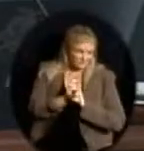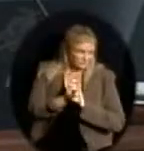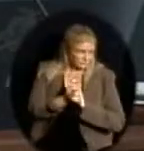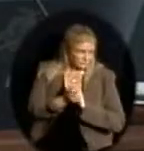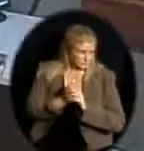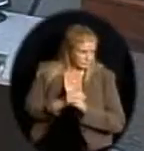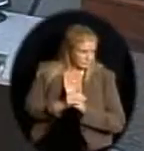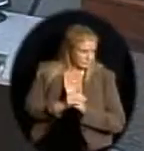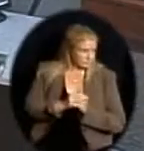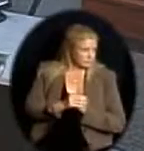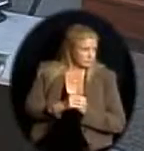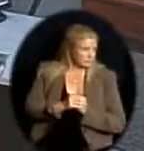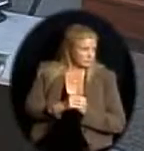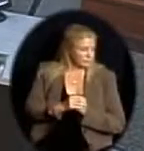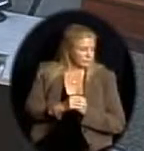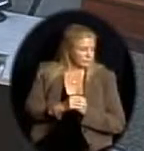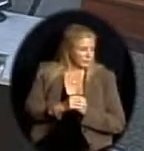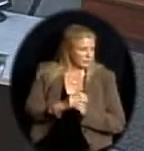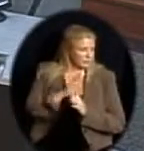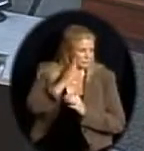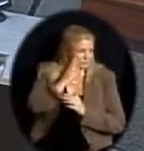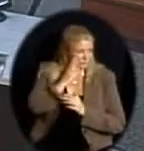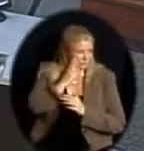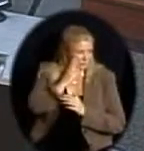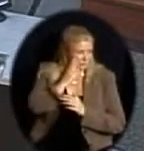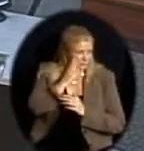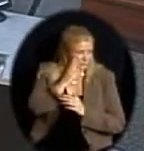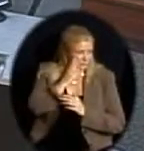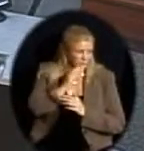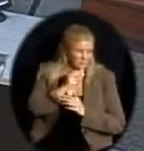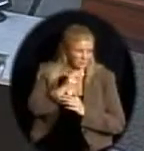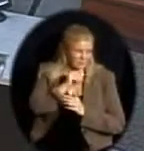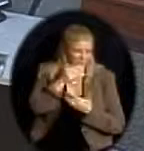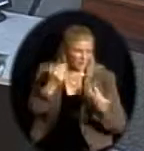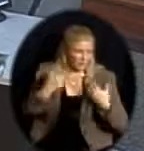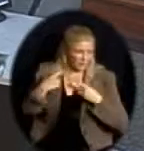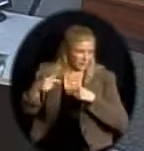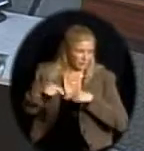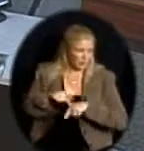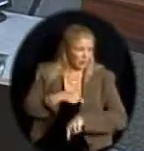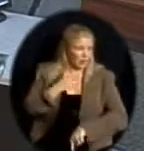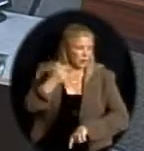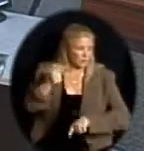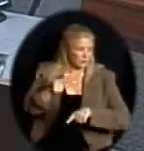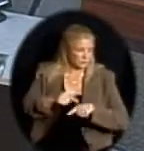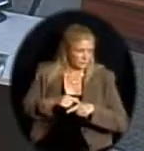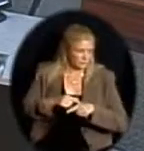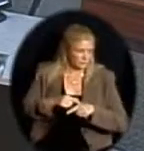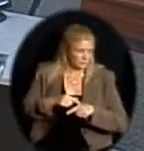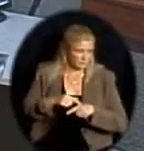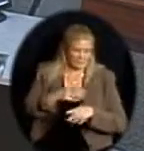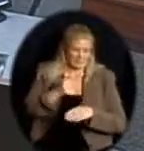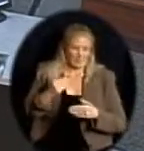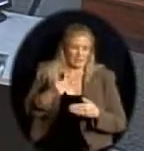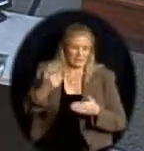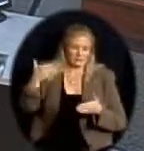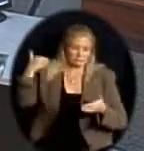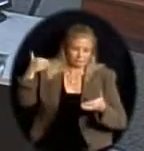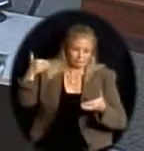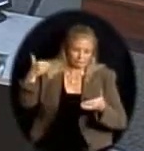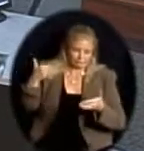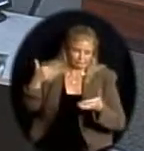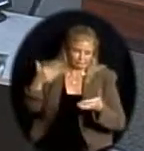advocating for a long time, but the process has continued, and we get closer and closer to that 2013 date, and